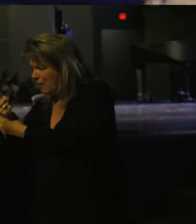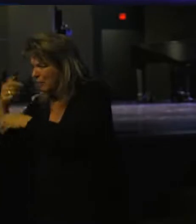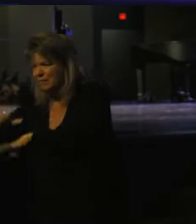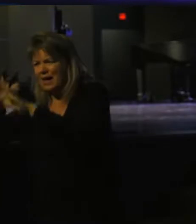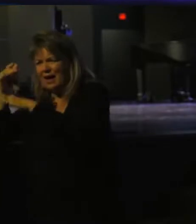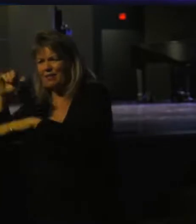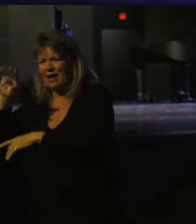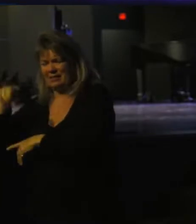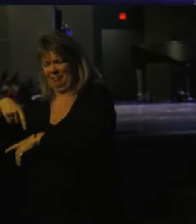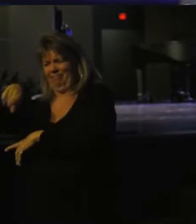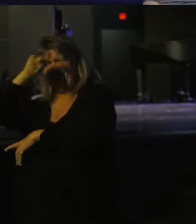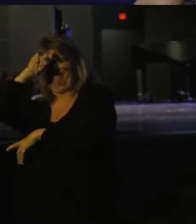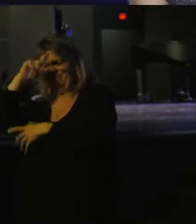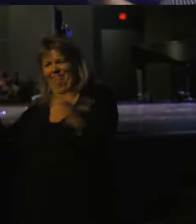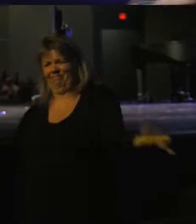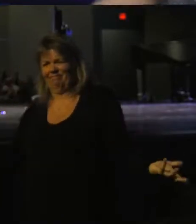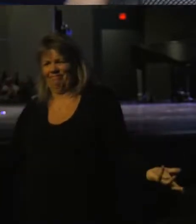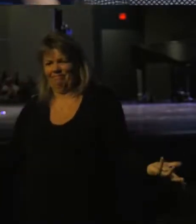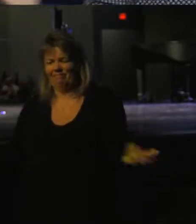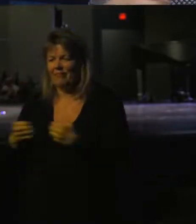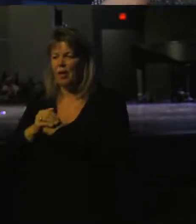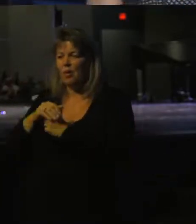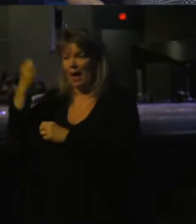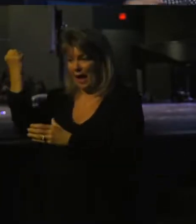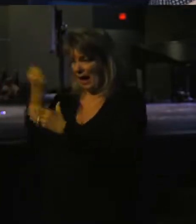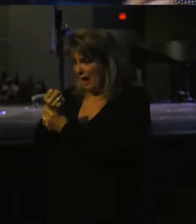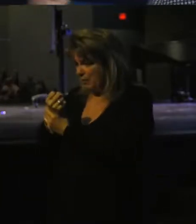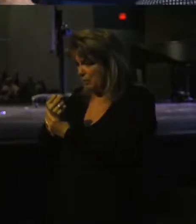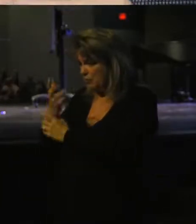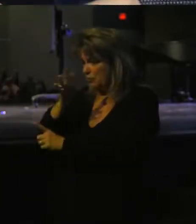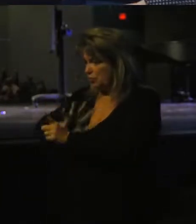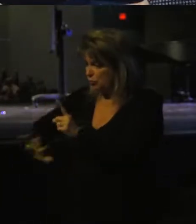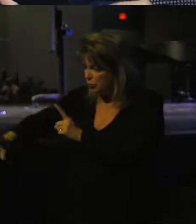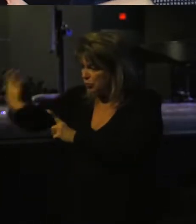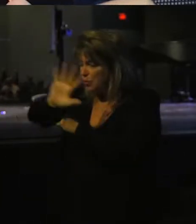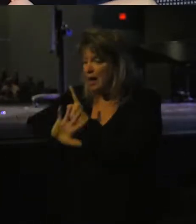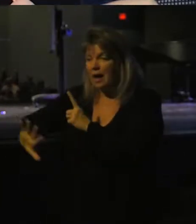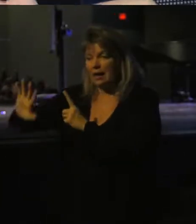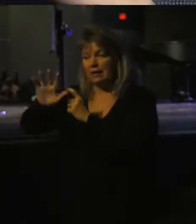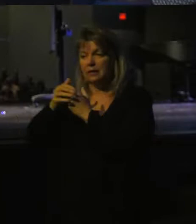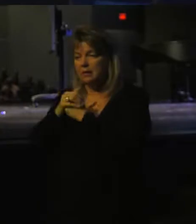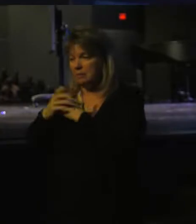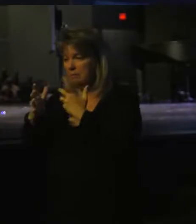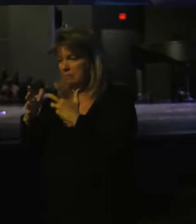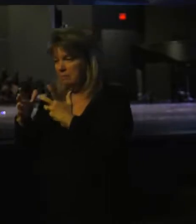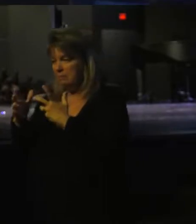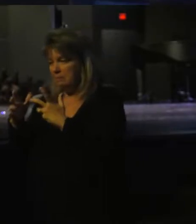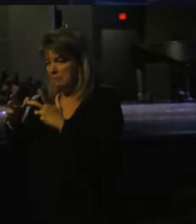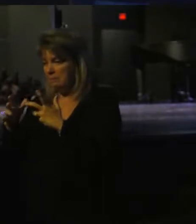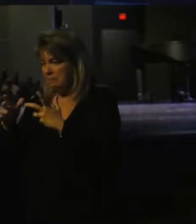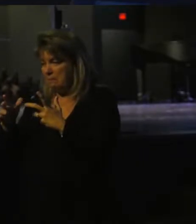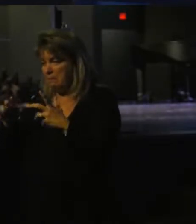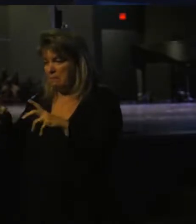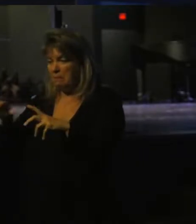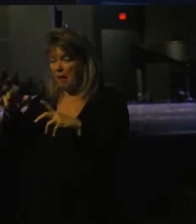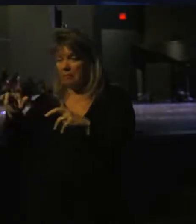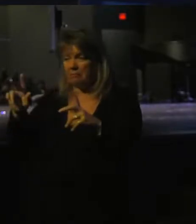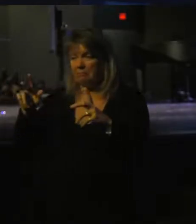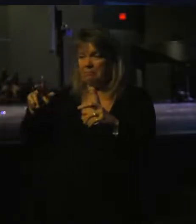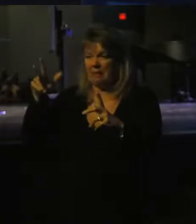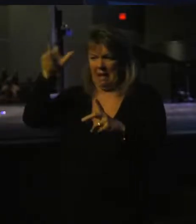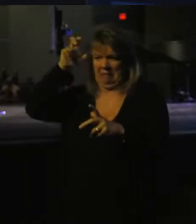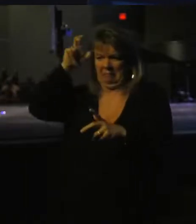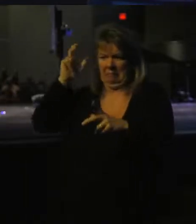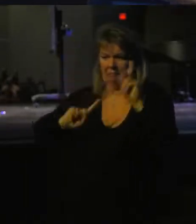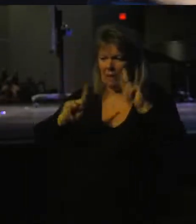sacrifice Isaac while Abraham is being surrounded by pagans who were regularly sacrificing their children to